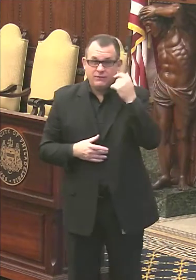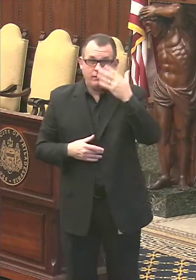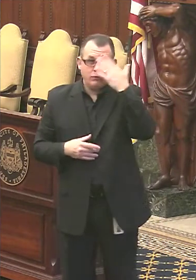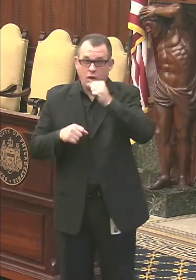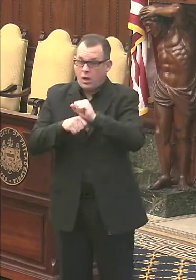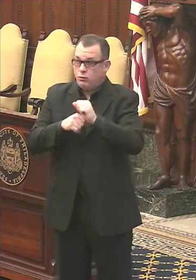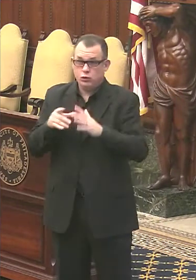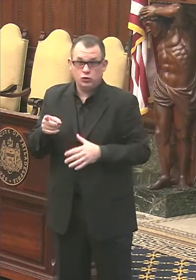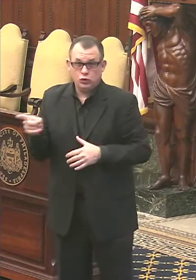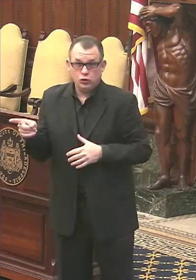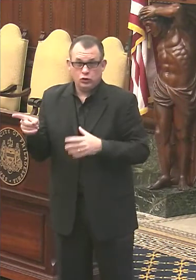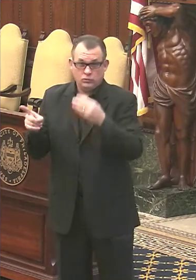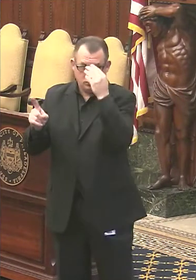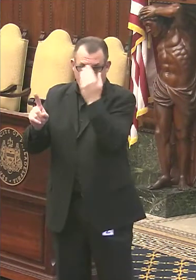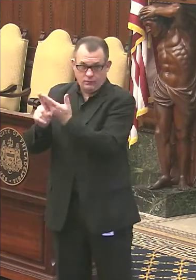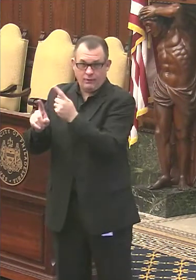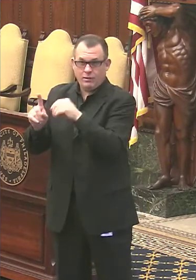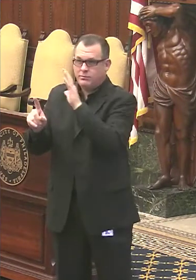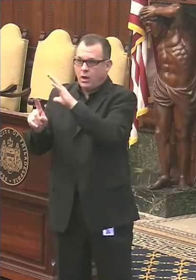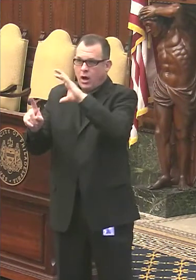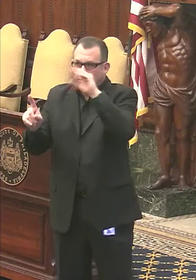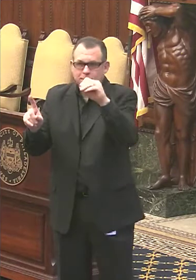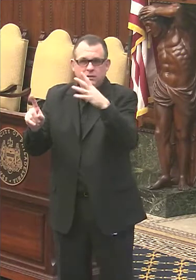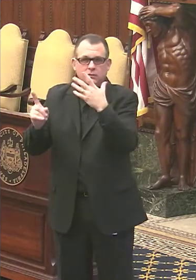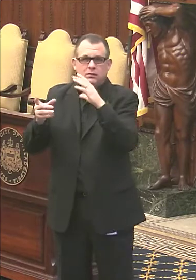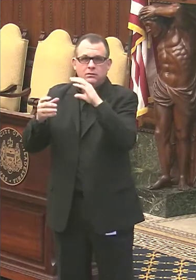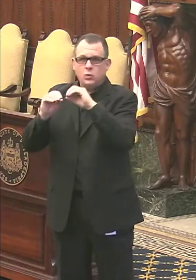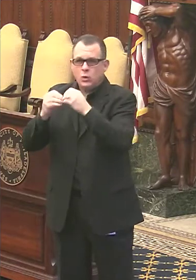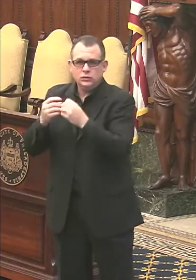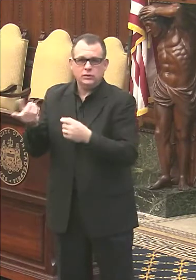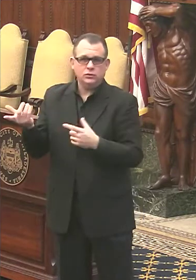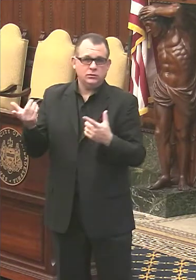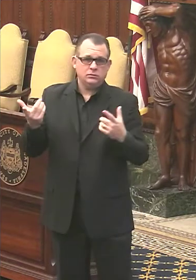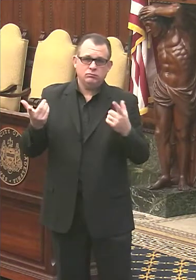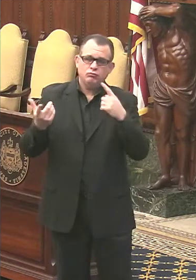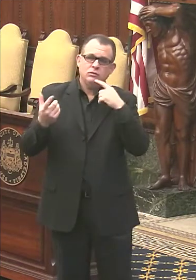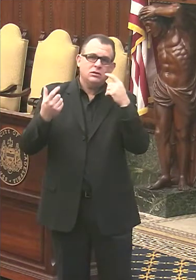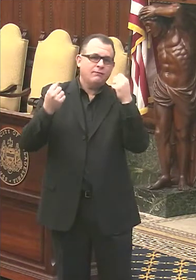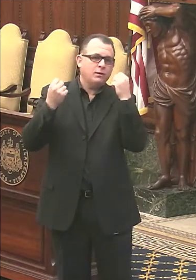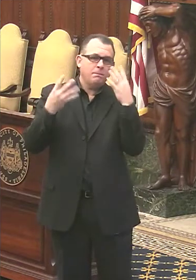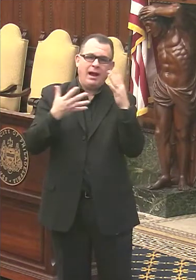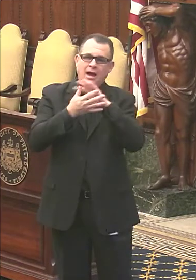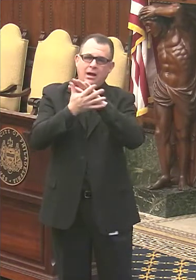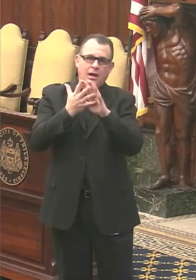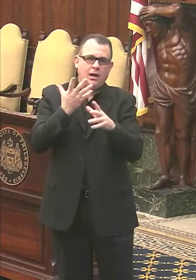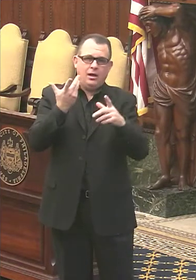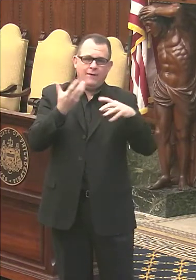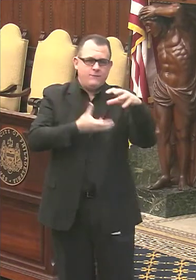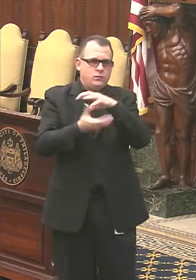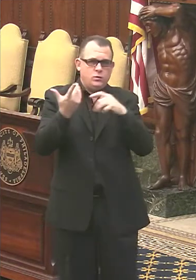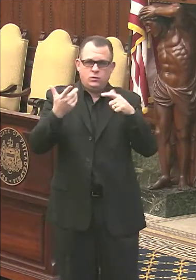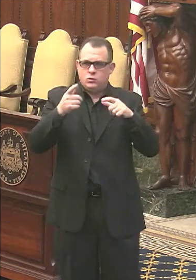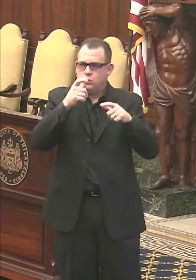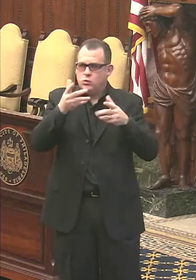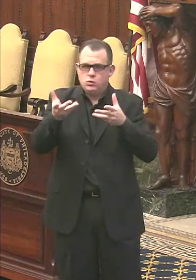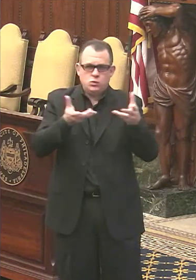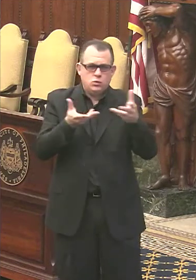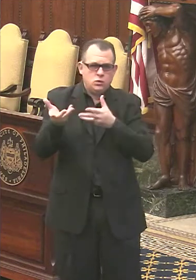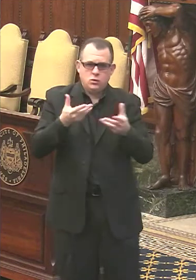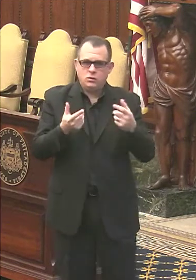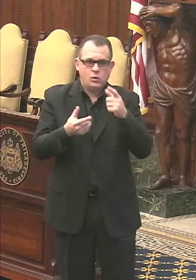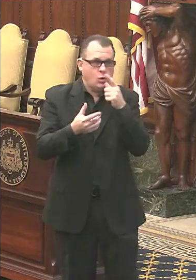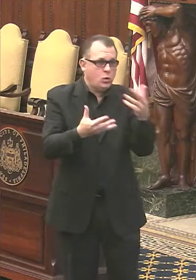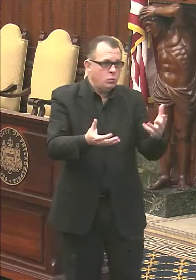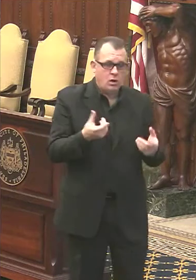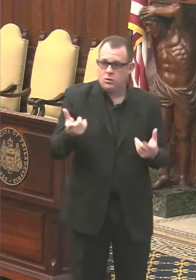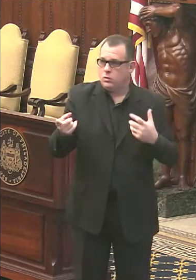notified by your employer. Uh, so yes, there'll be plenty of confusion. Yes. There'll be, unfortunately many people who want to have this vaccine, but can't get it for some period of